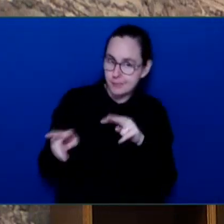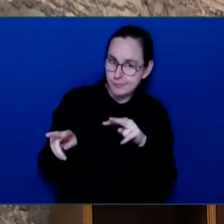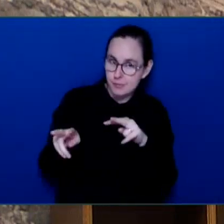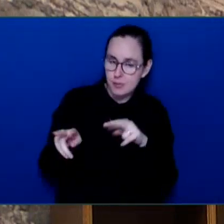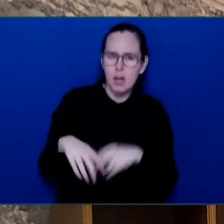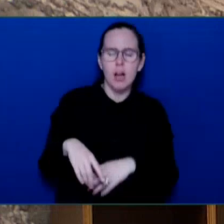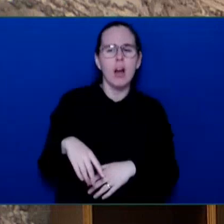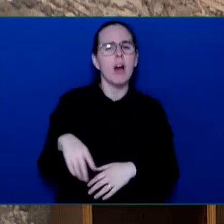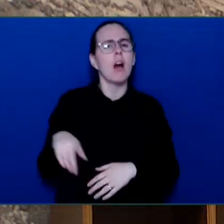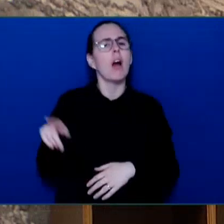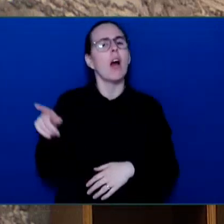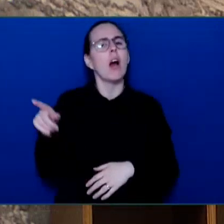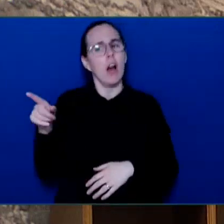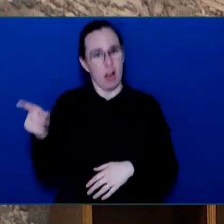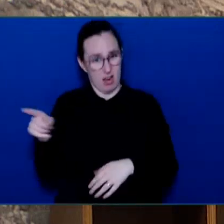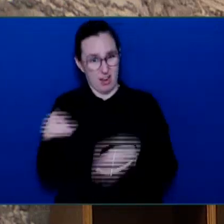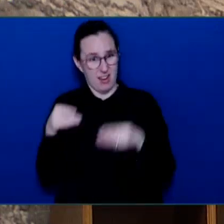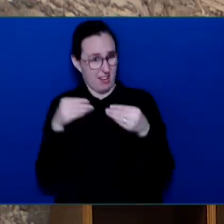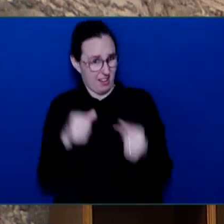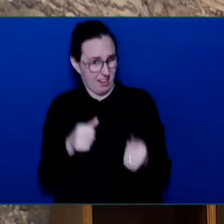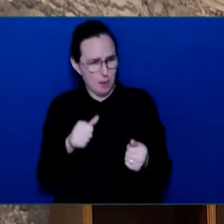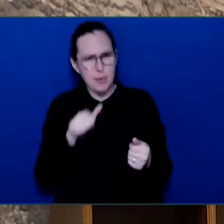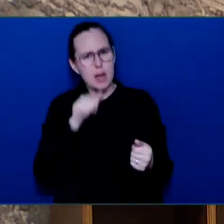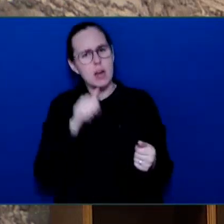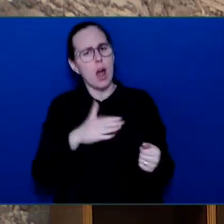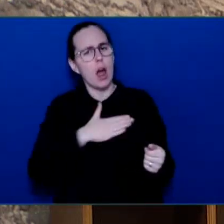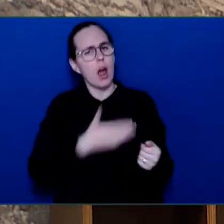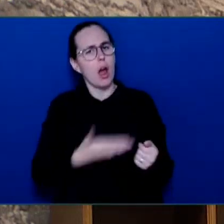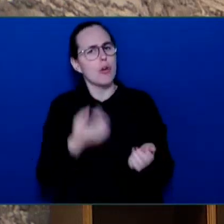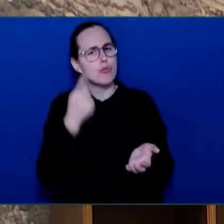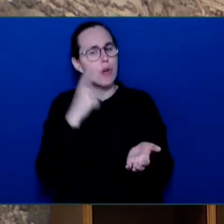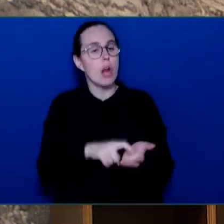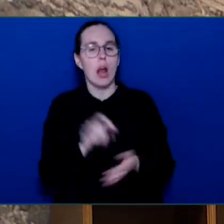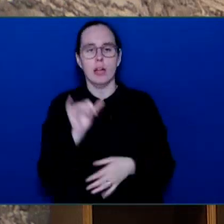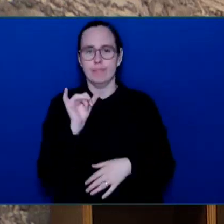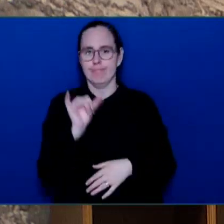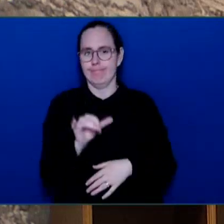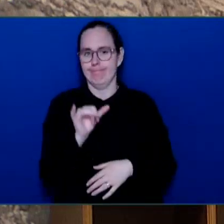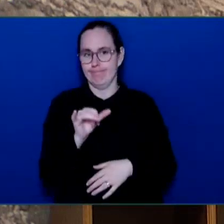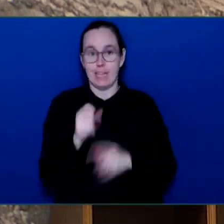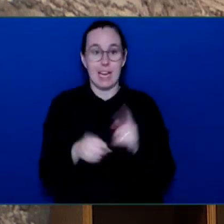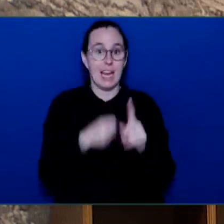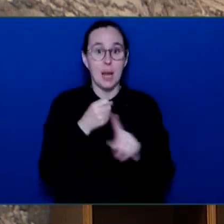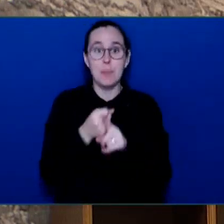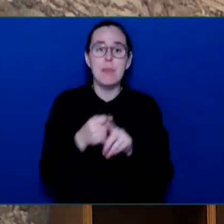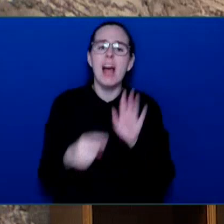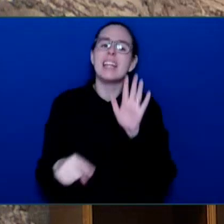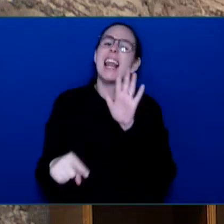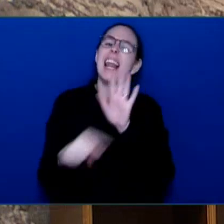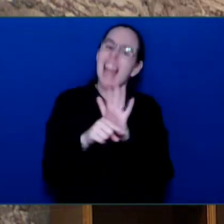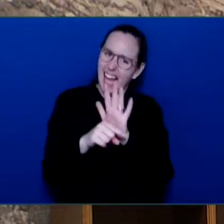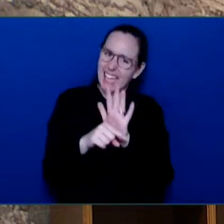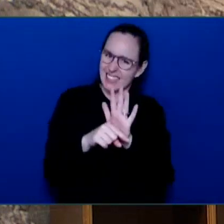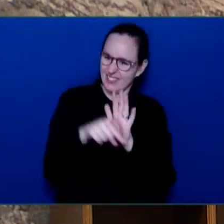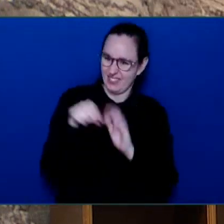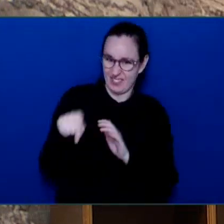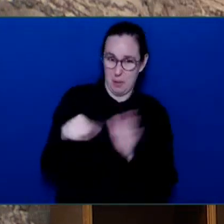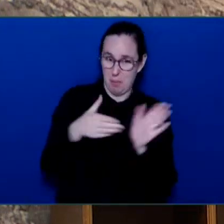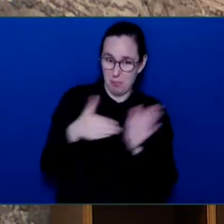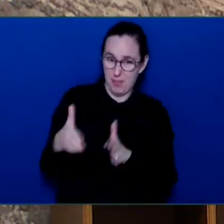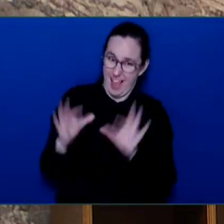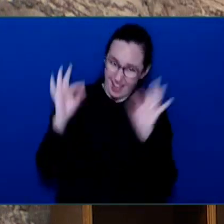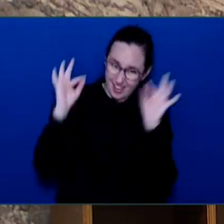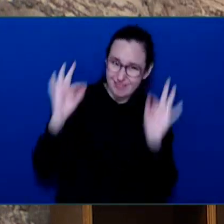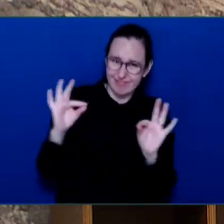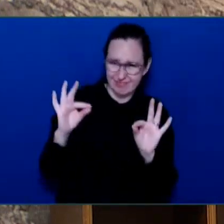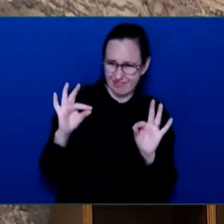massive negative impacts of COSPIC on family incomes and thousands of jobs. Oh, by the way, that emissions